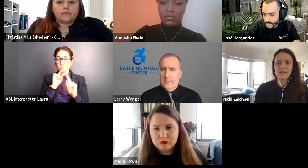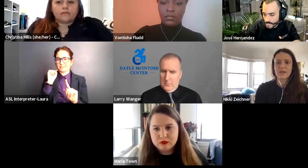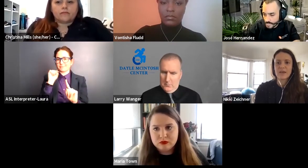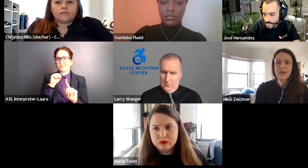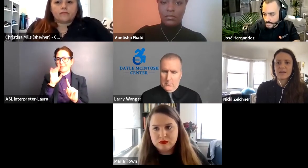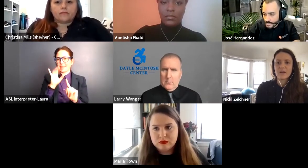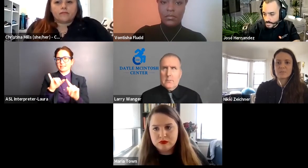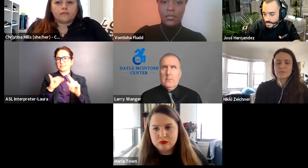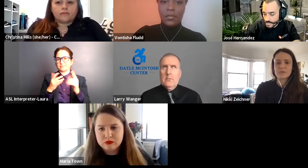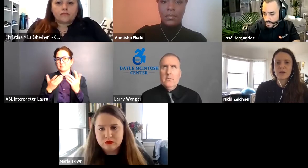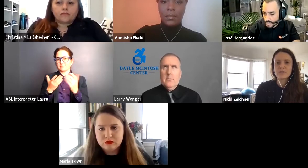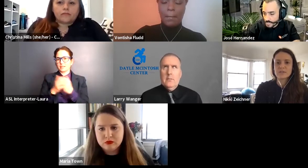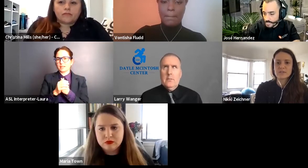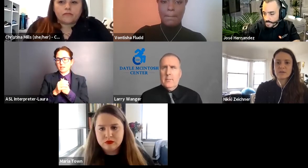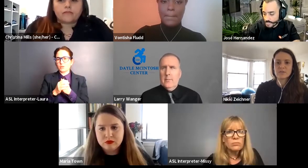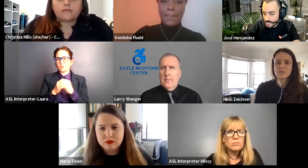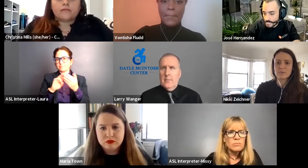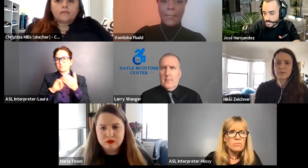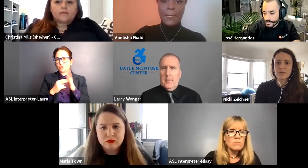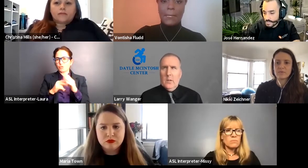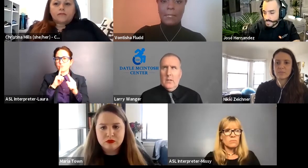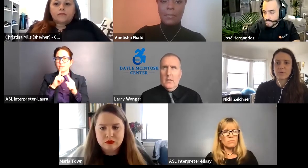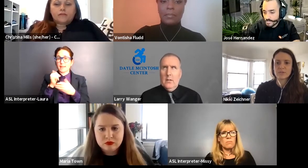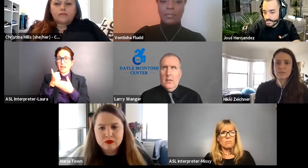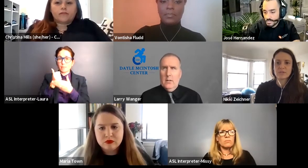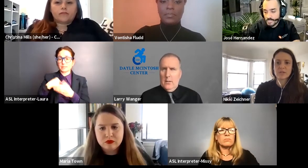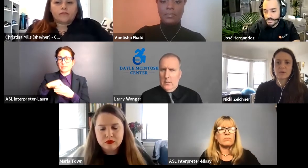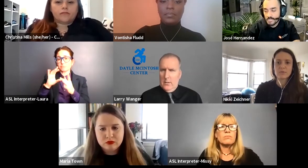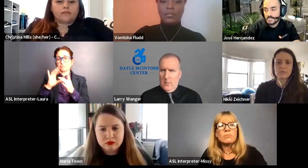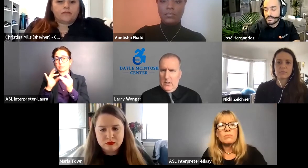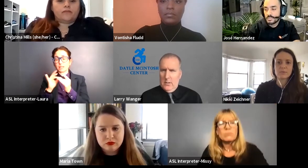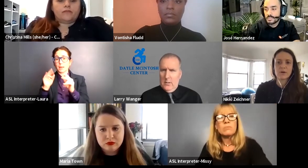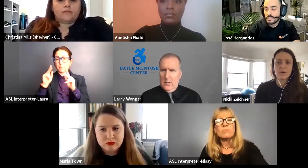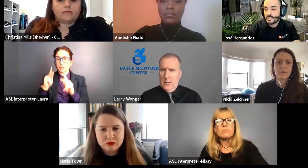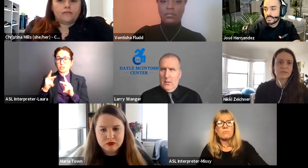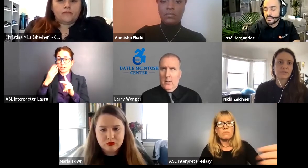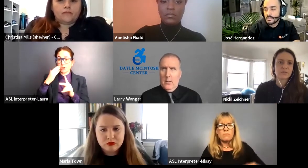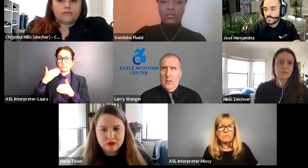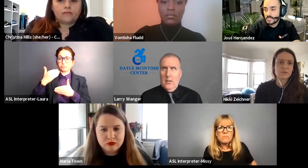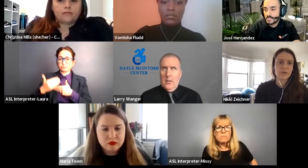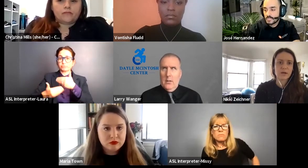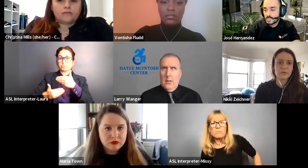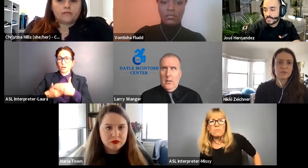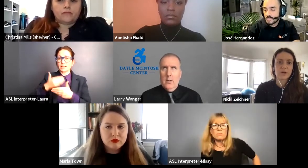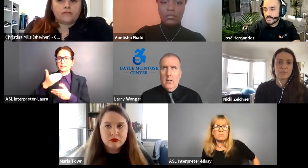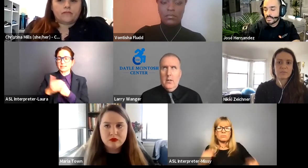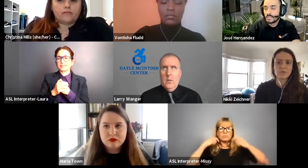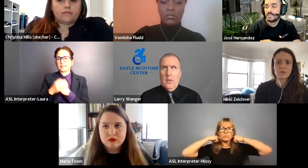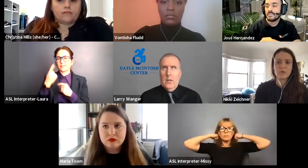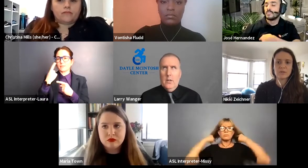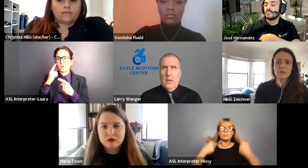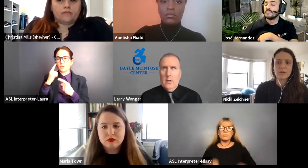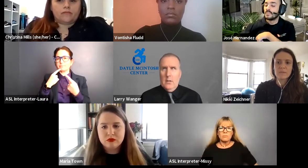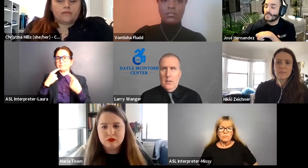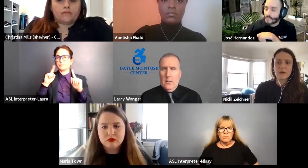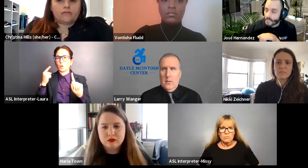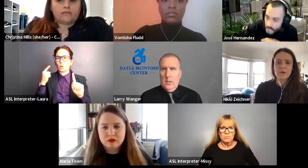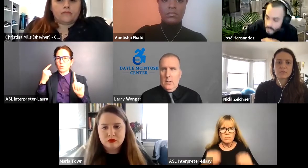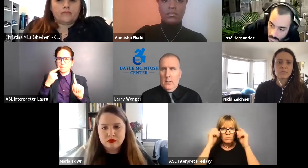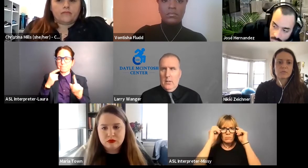underlying. And it helps us tell the story of a person as they go through a process to an, to accomplish a goal.